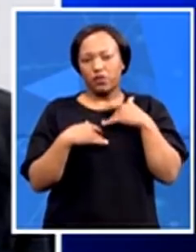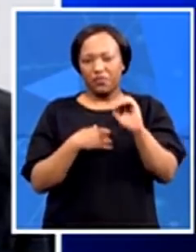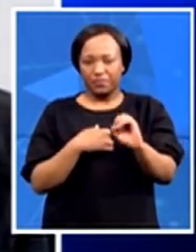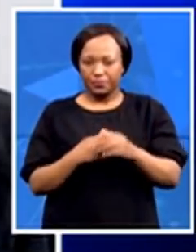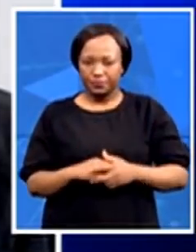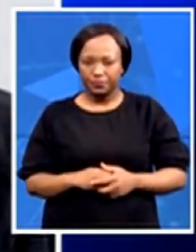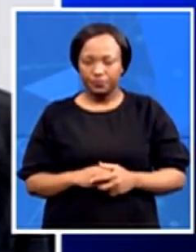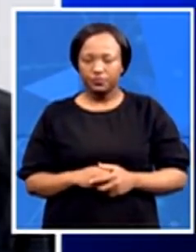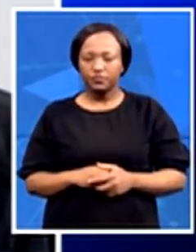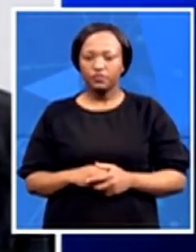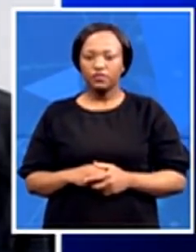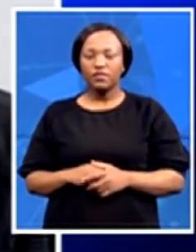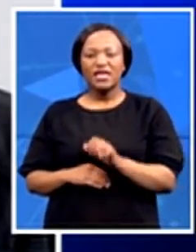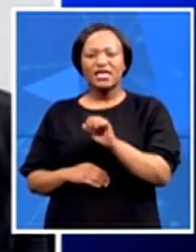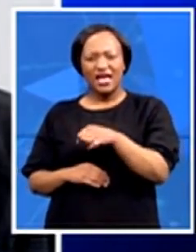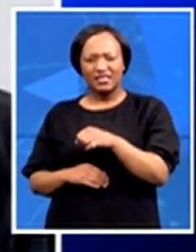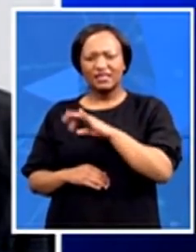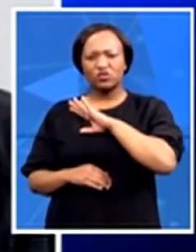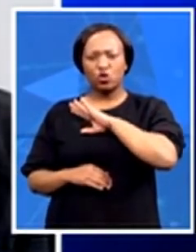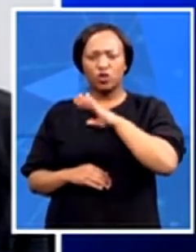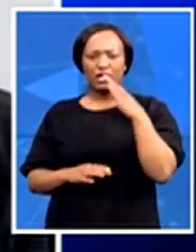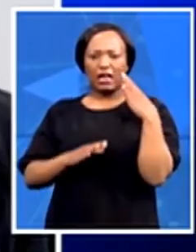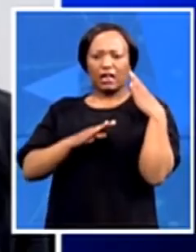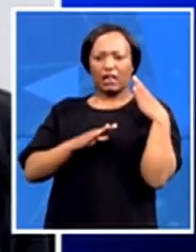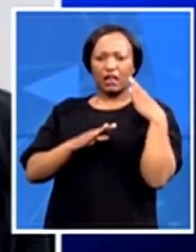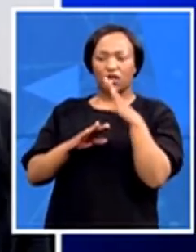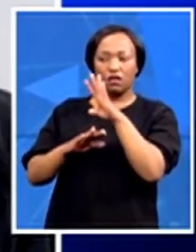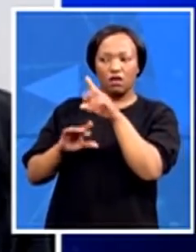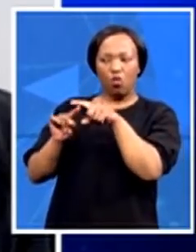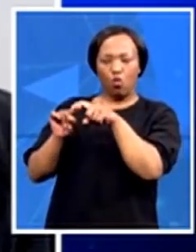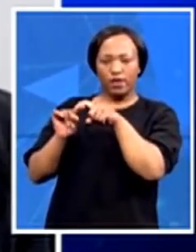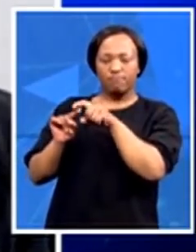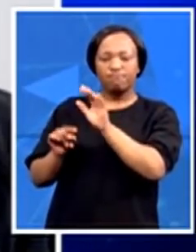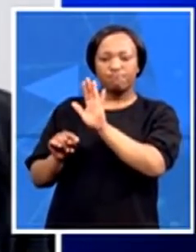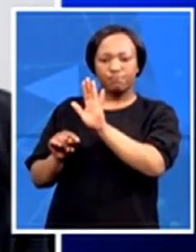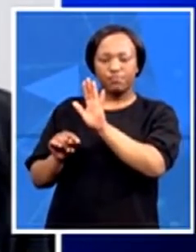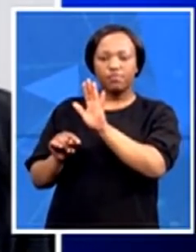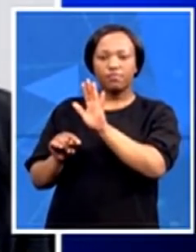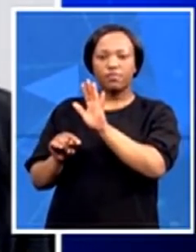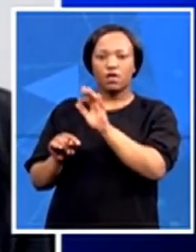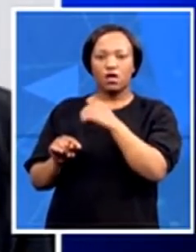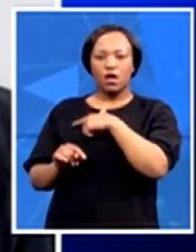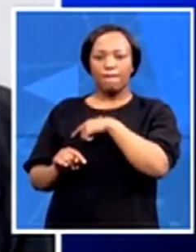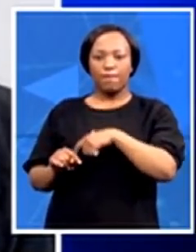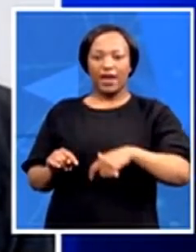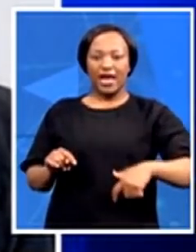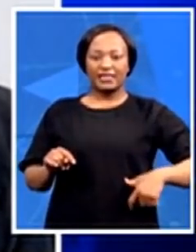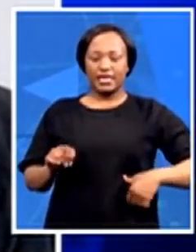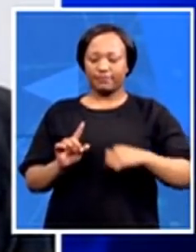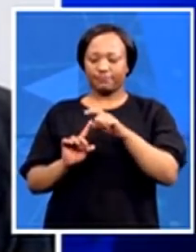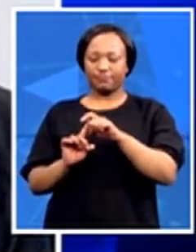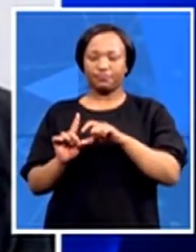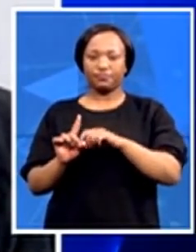hold on to that thought before you answer, because I want to ask you that the President, Felipe Nusa, reporting that government forces are gaining ground.